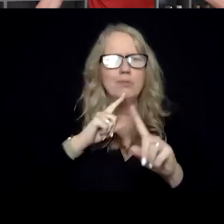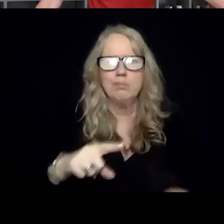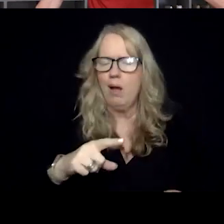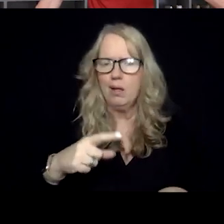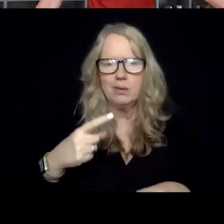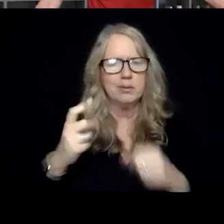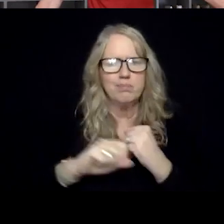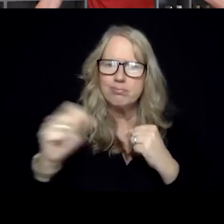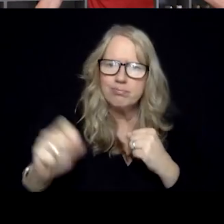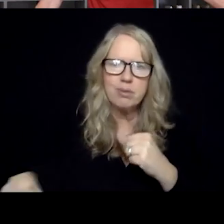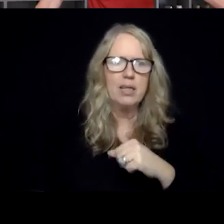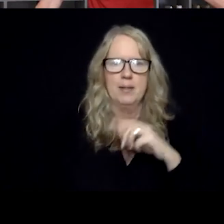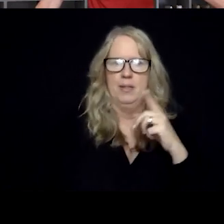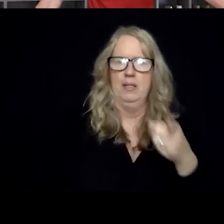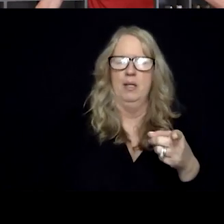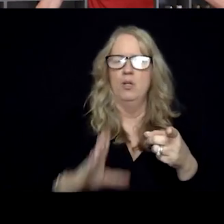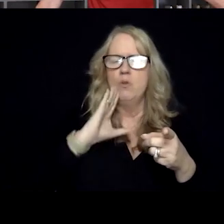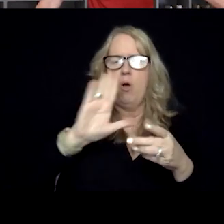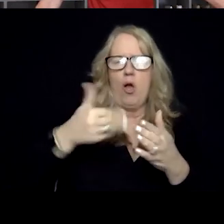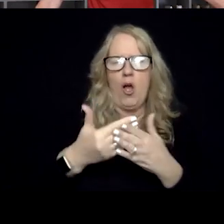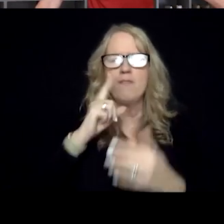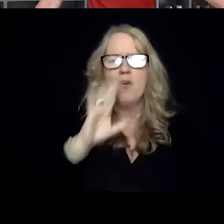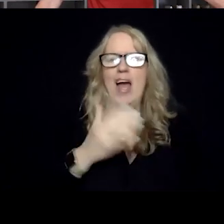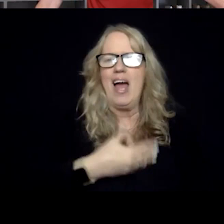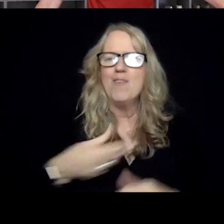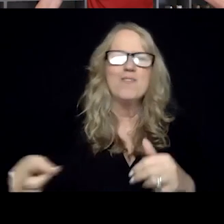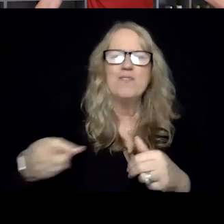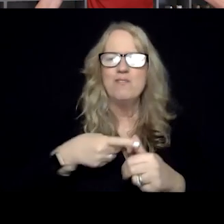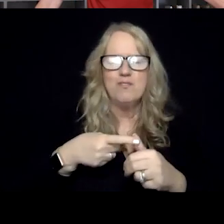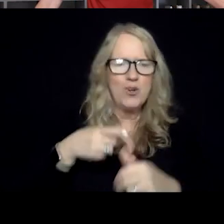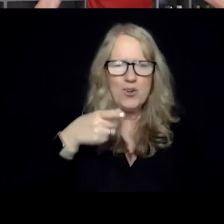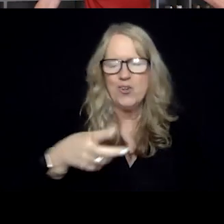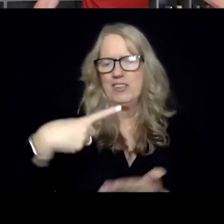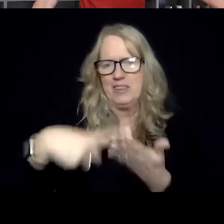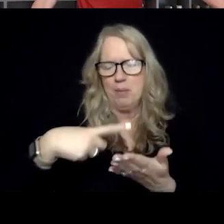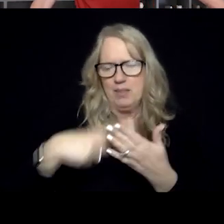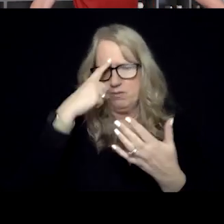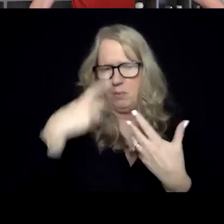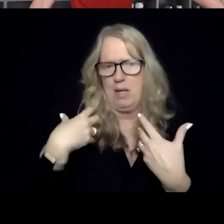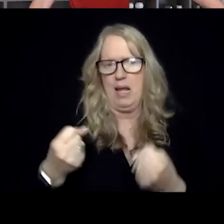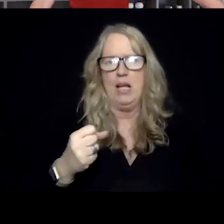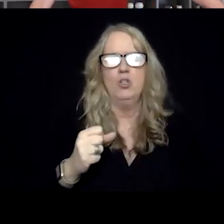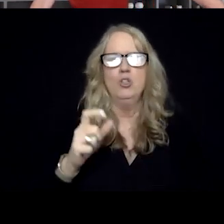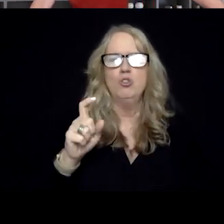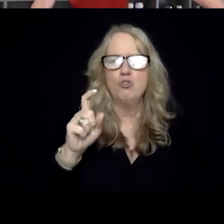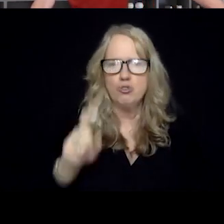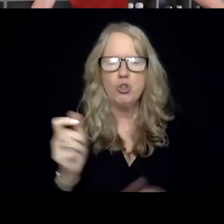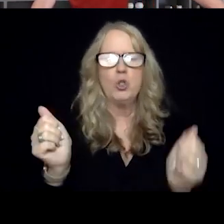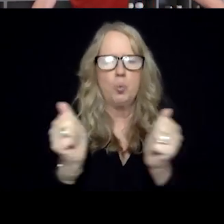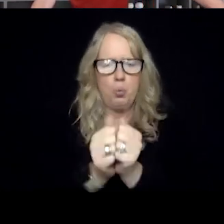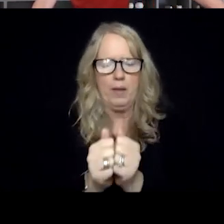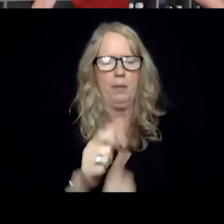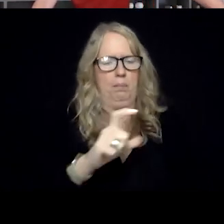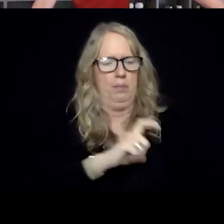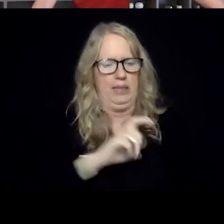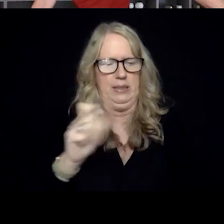All of this is grist for our first crisis jam debate on mental health should come with a police car,